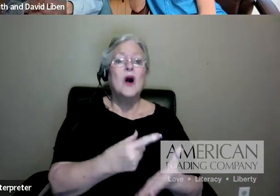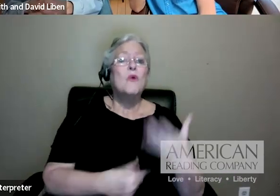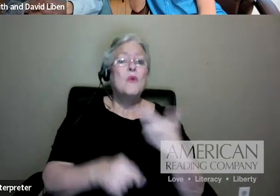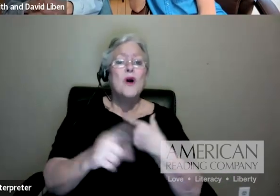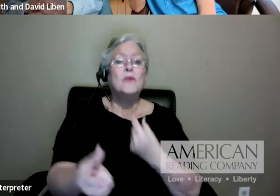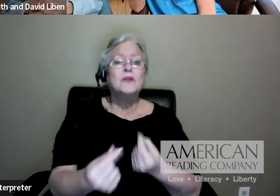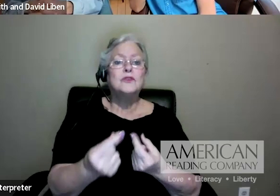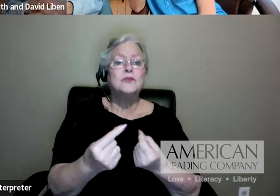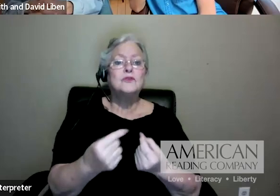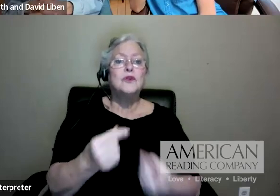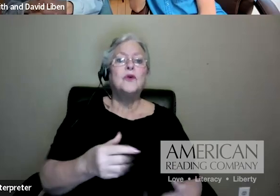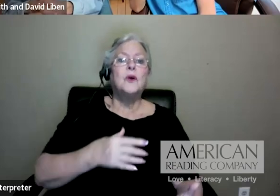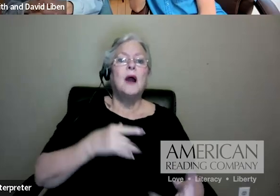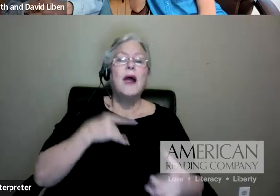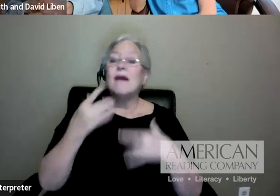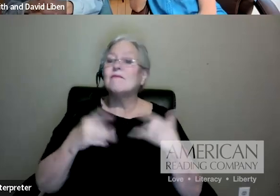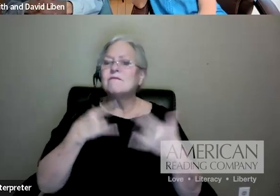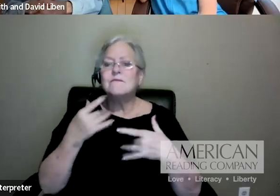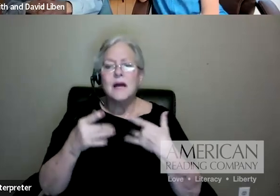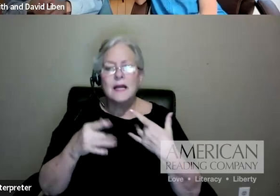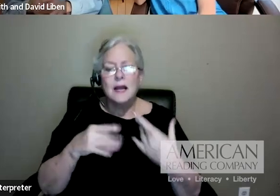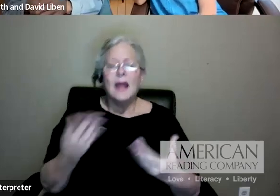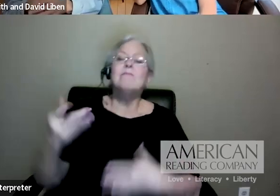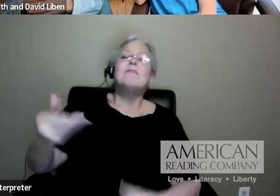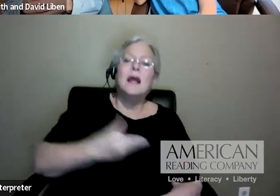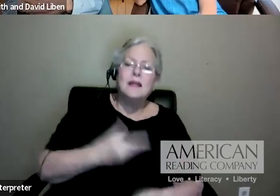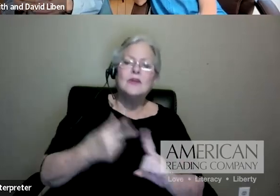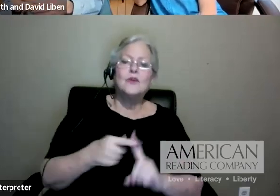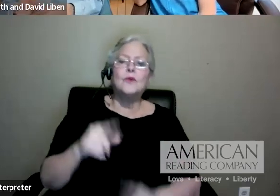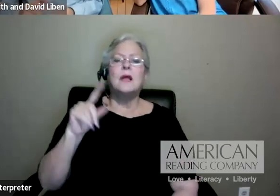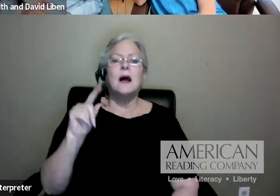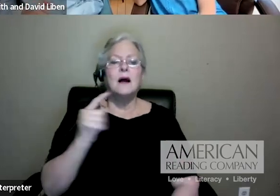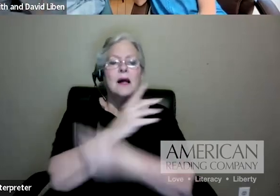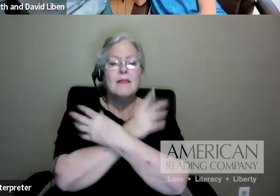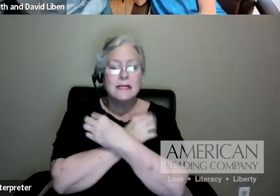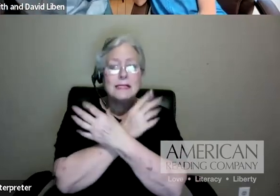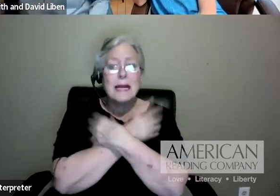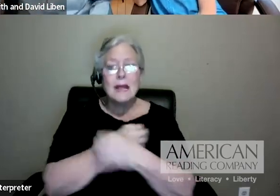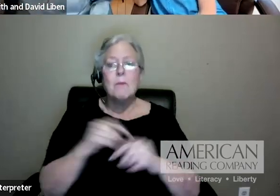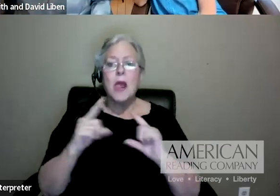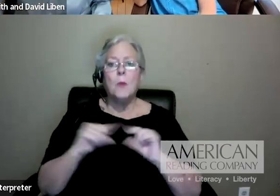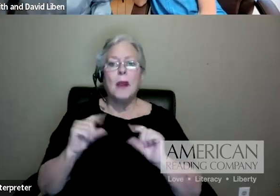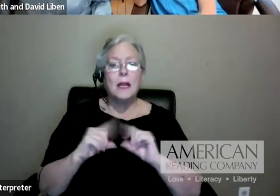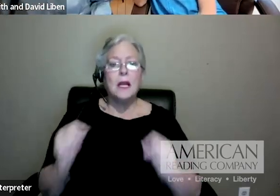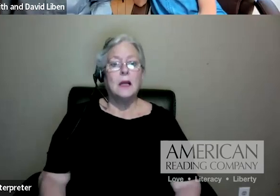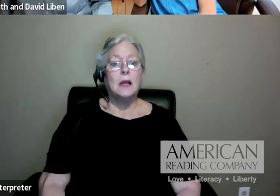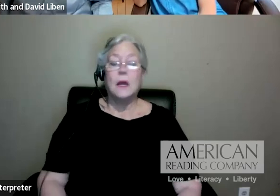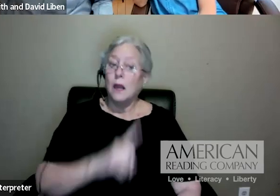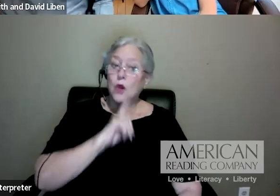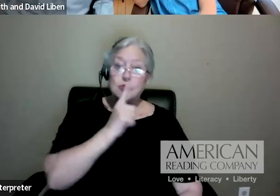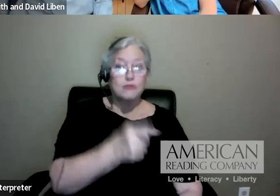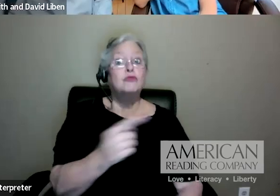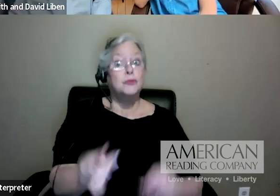You know, kids are writing about things that don't matter. So at the end of the day. The teddy bear picnic? That's great. story. True story.